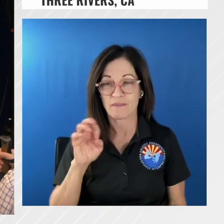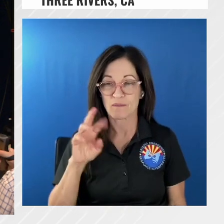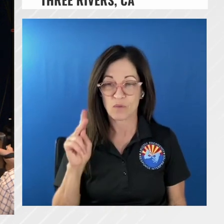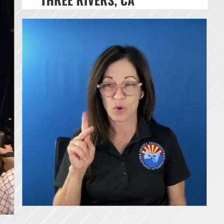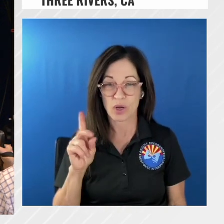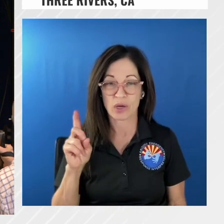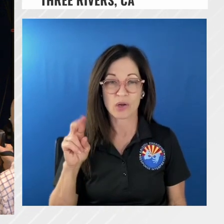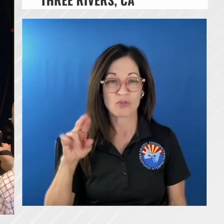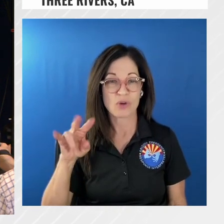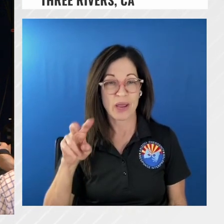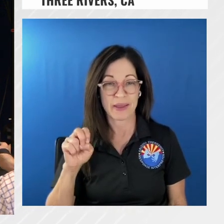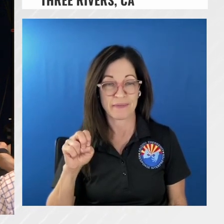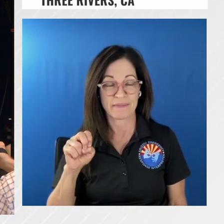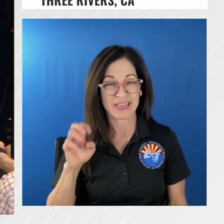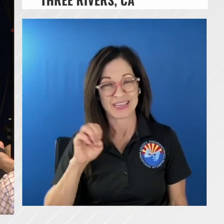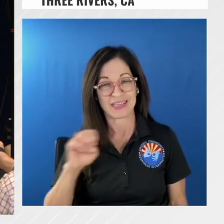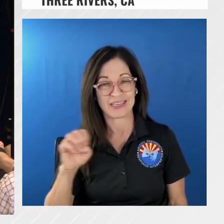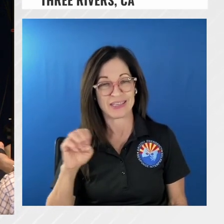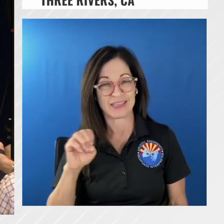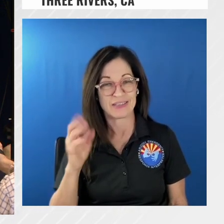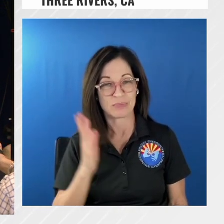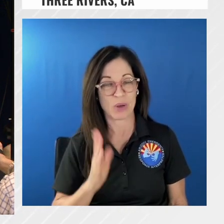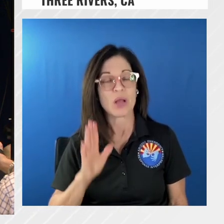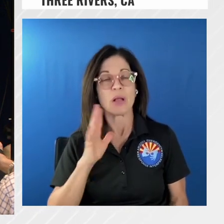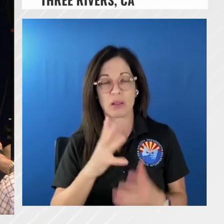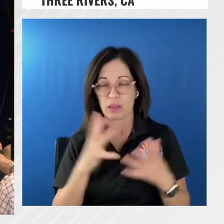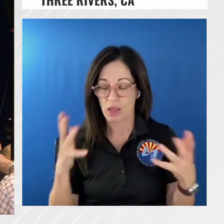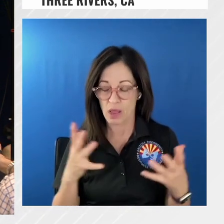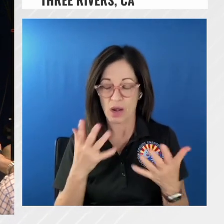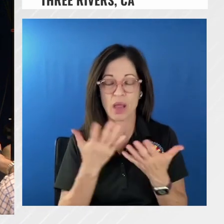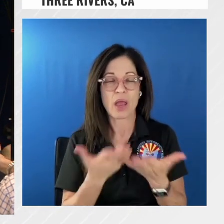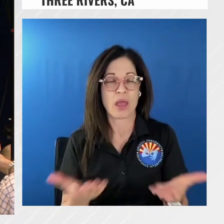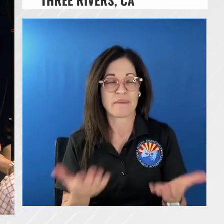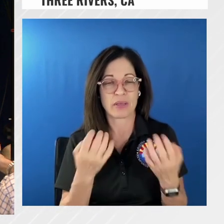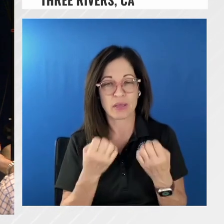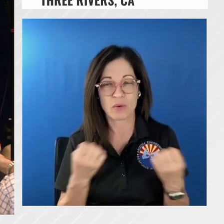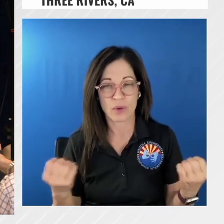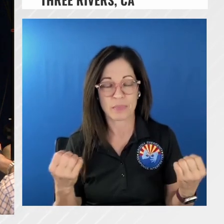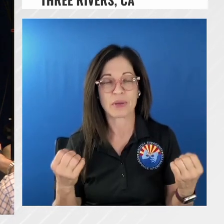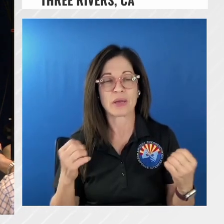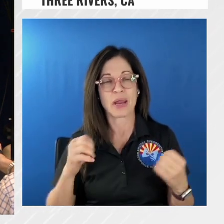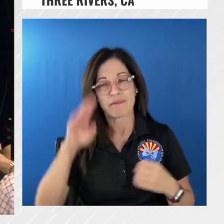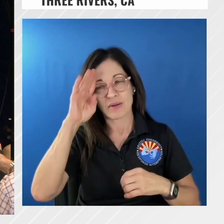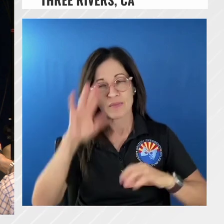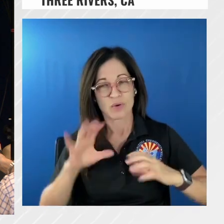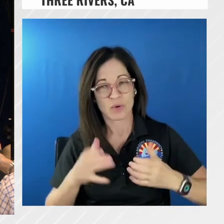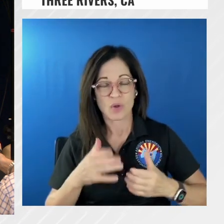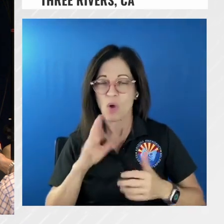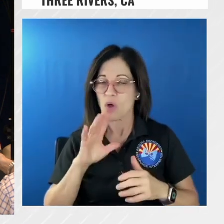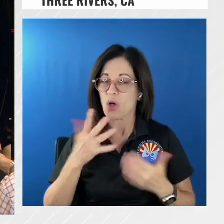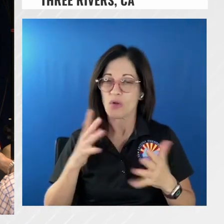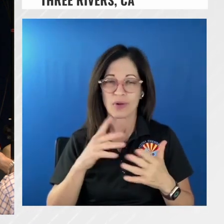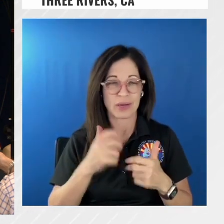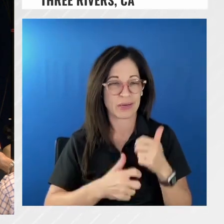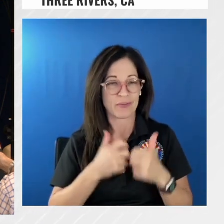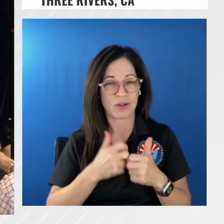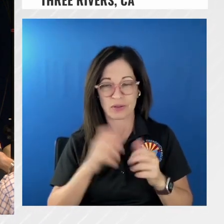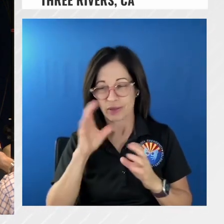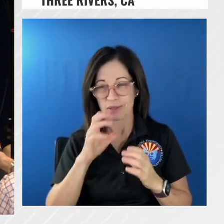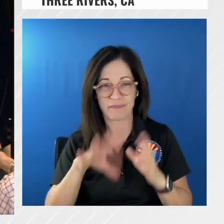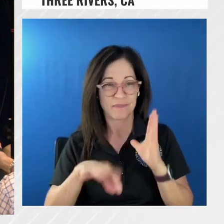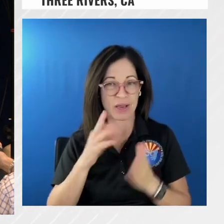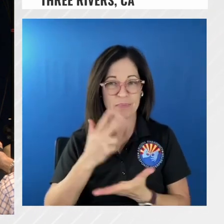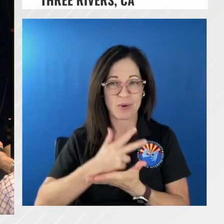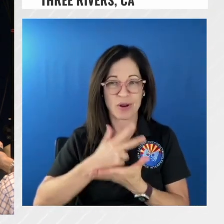east end of that we're going to have a lot of heavy equipment and crews and we're already having a hard time finding parking areas so that's kind of our plan